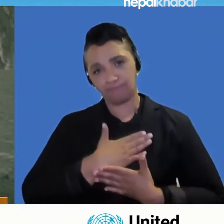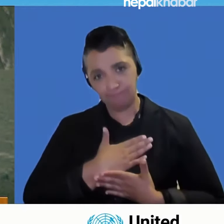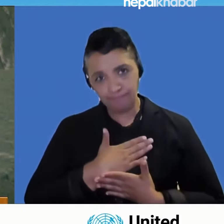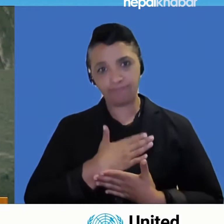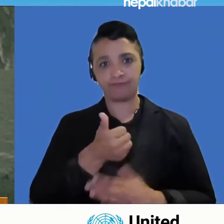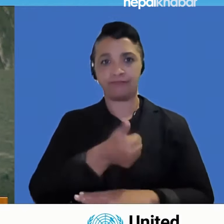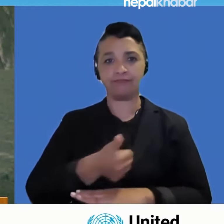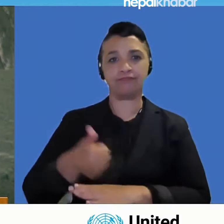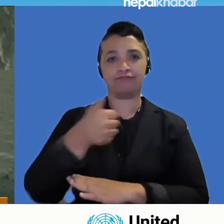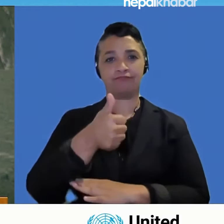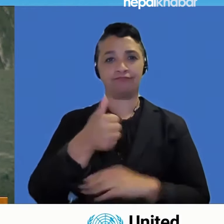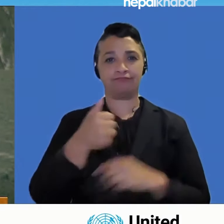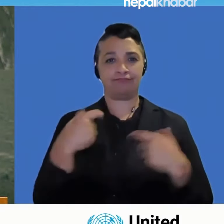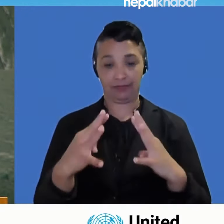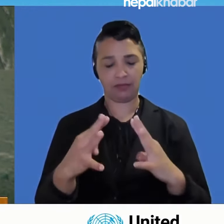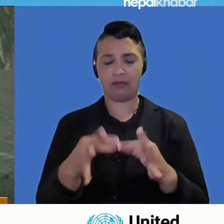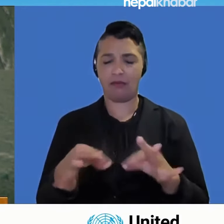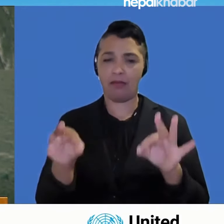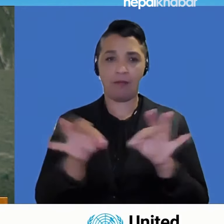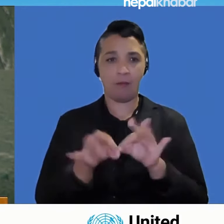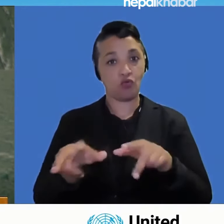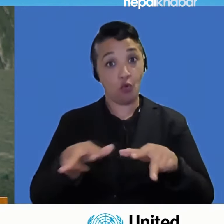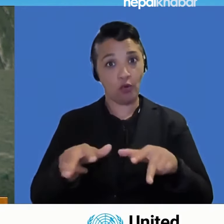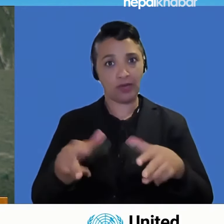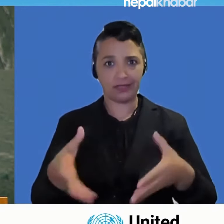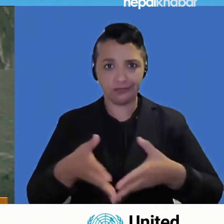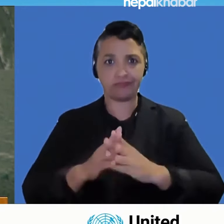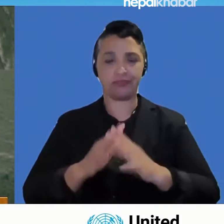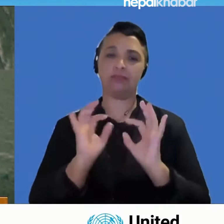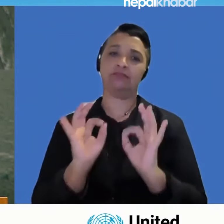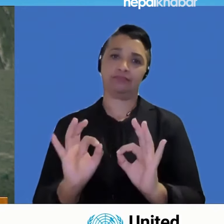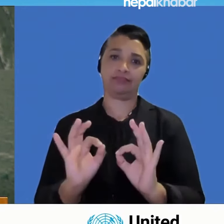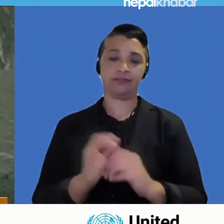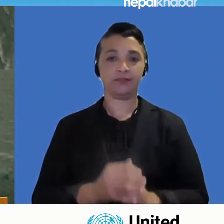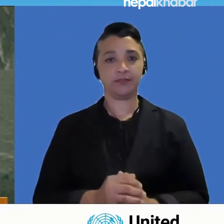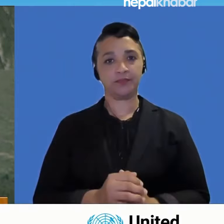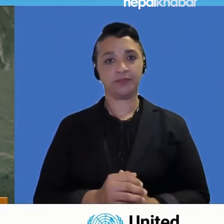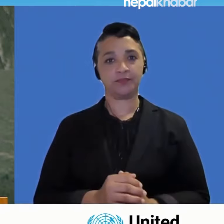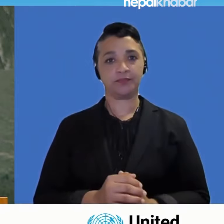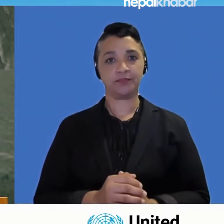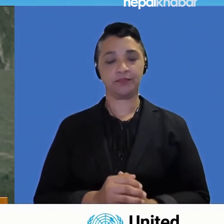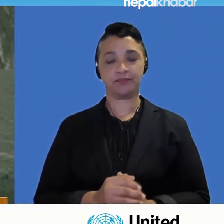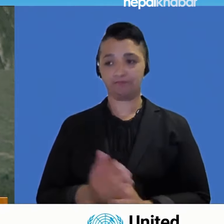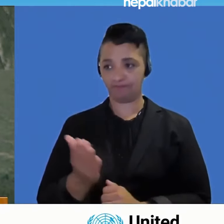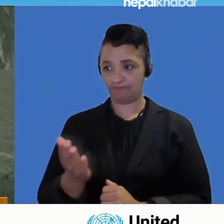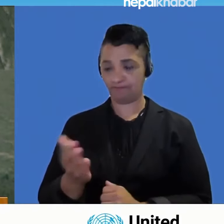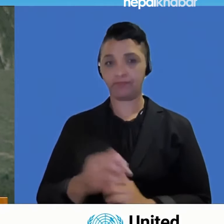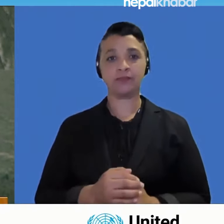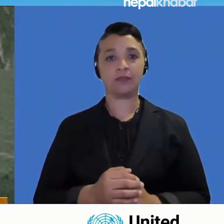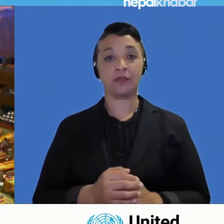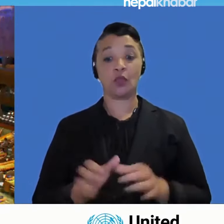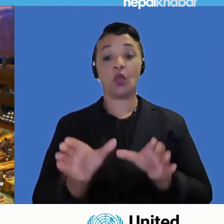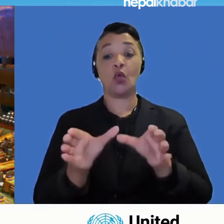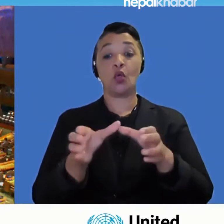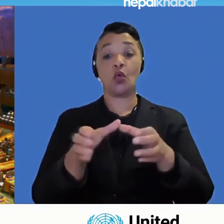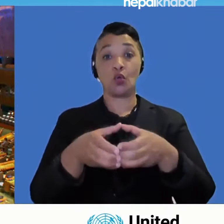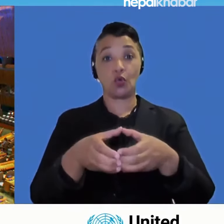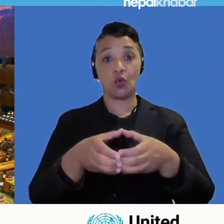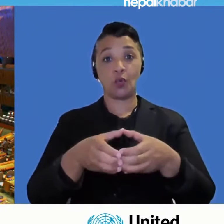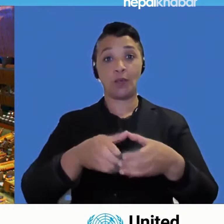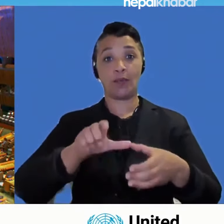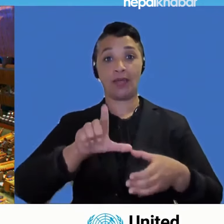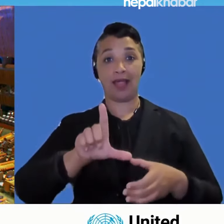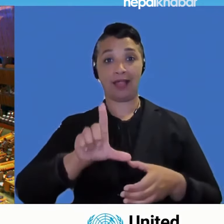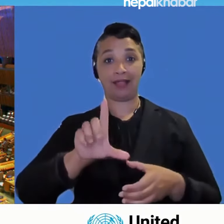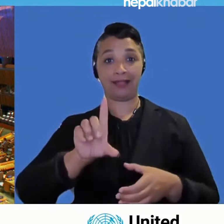and significant summit. Mr. President, the group of LDCs have contributed in the best possible